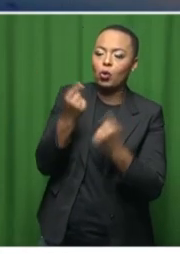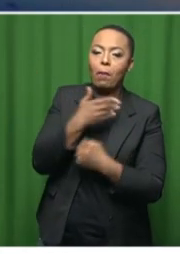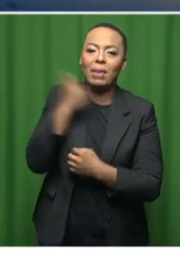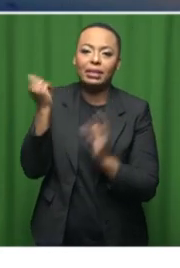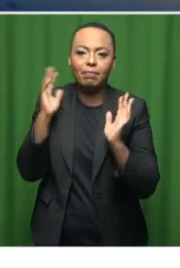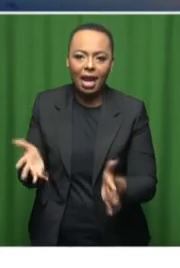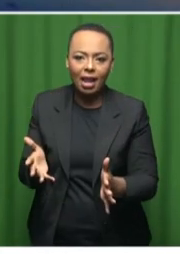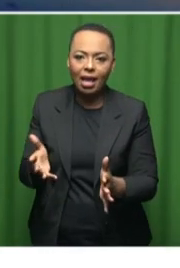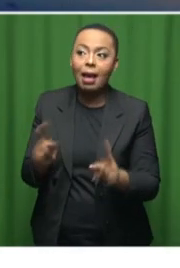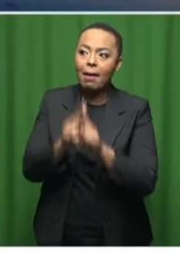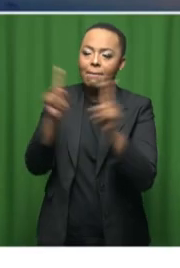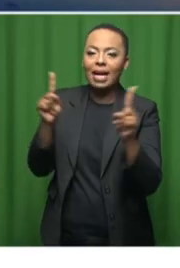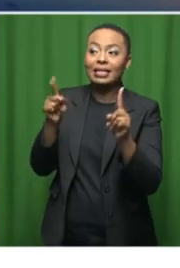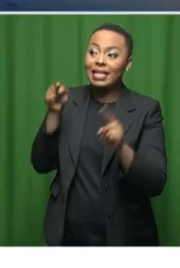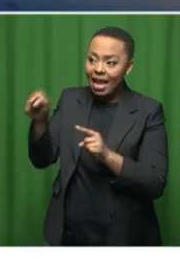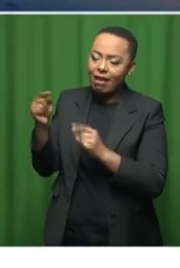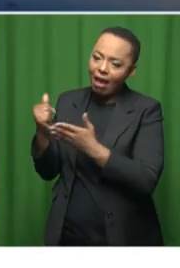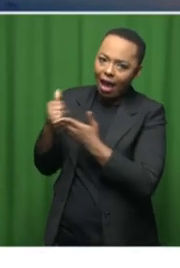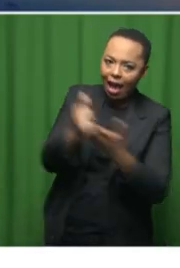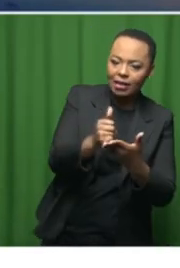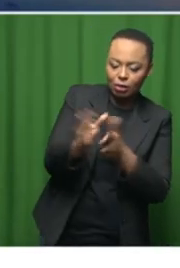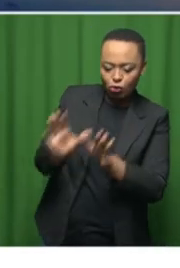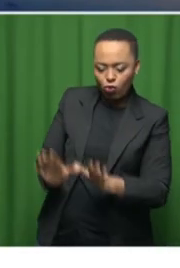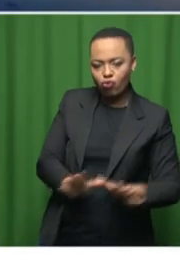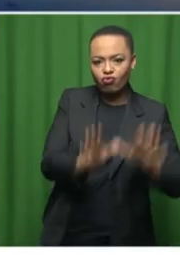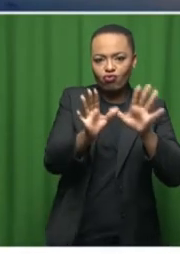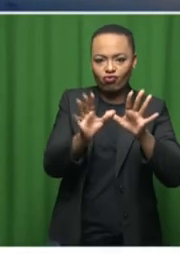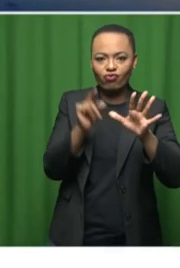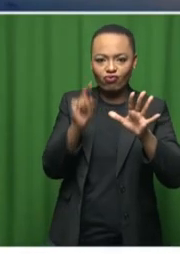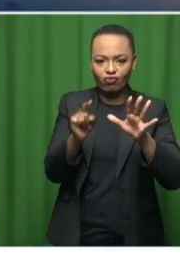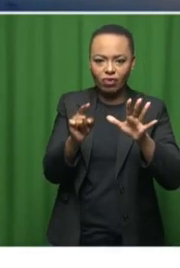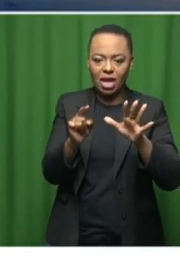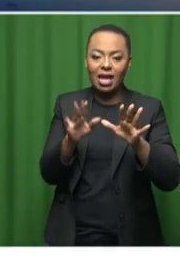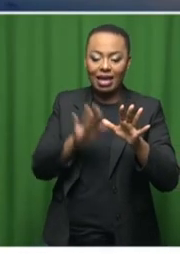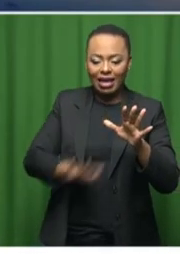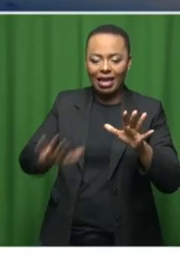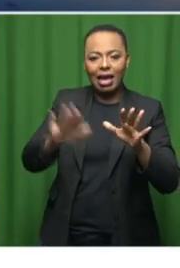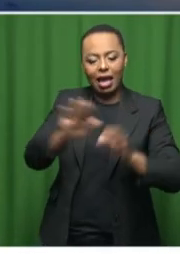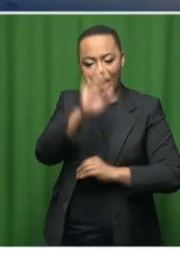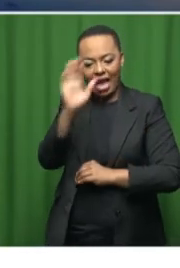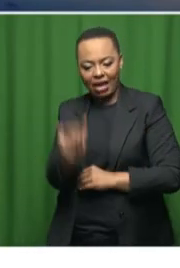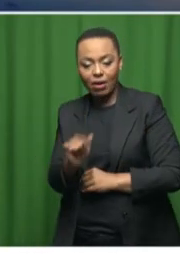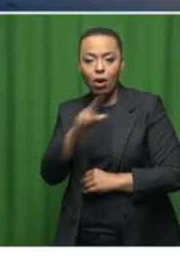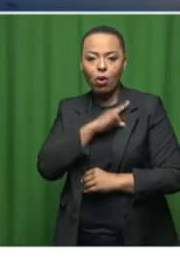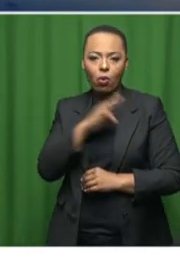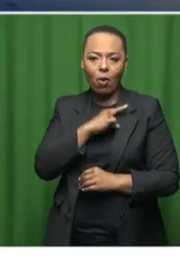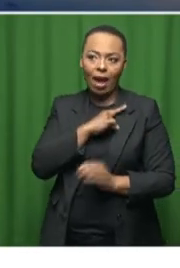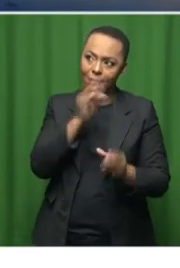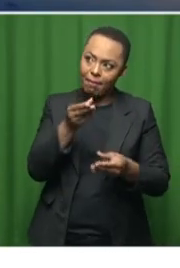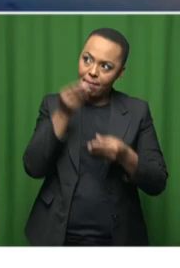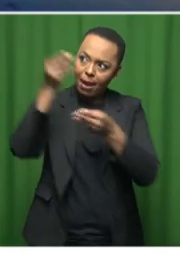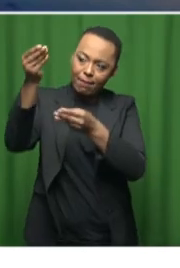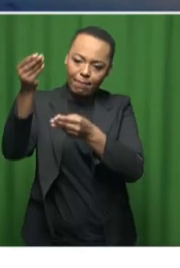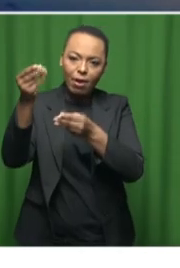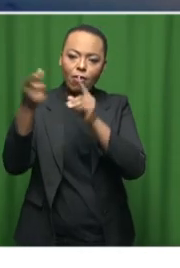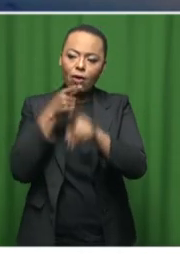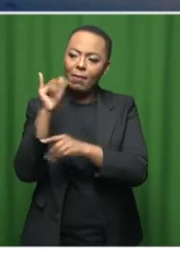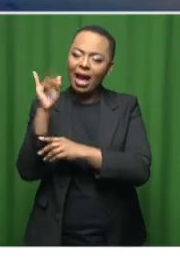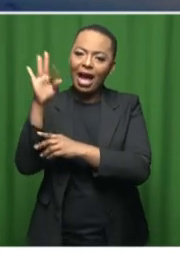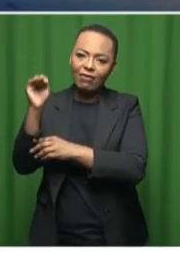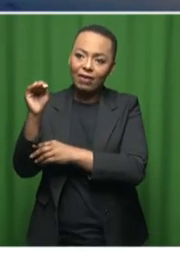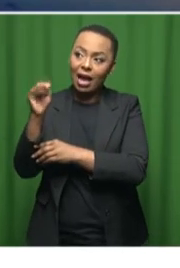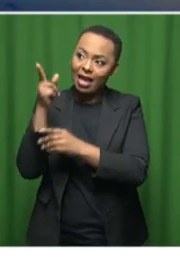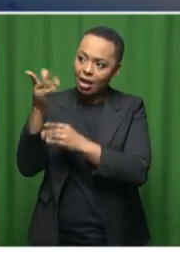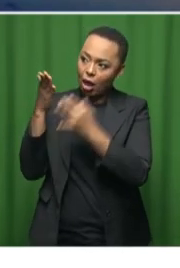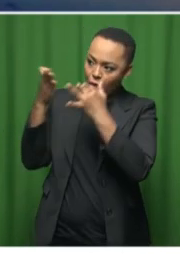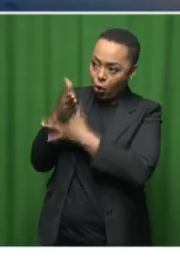but also the continent. The working papers that were submitted by AFCAC, they all went through him